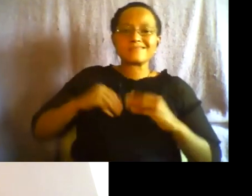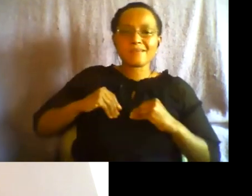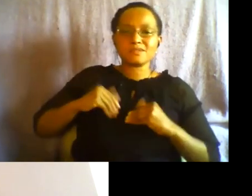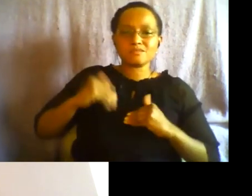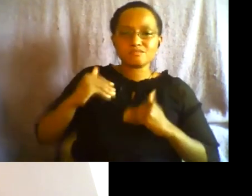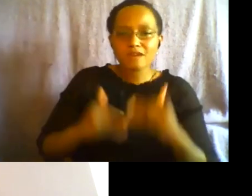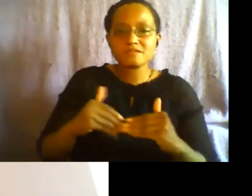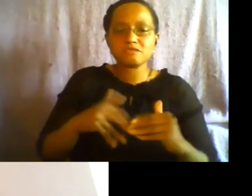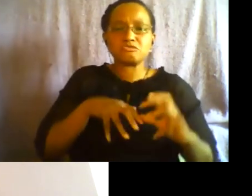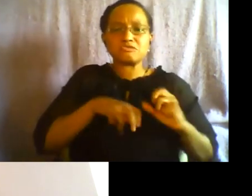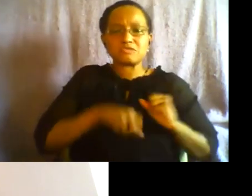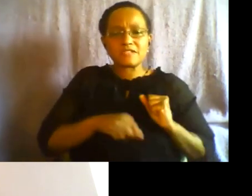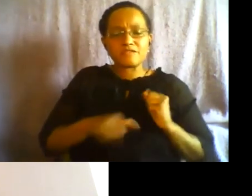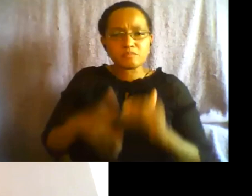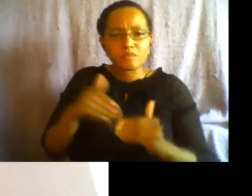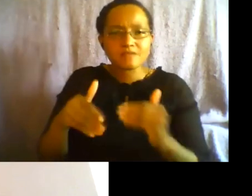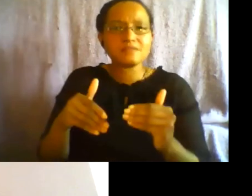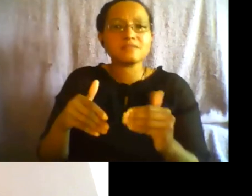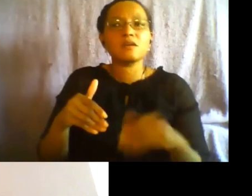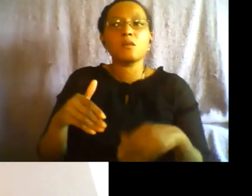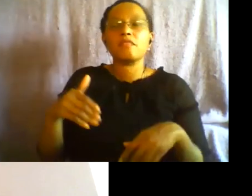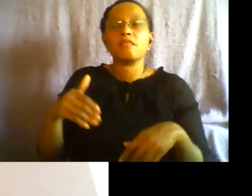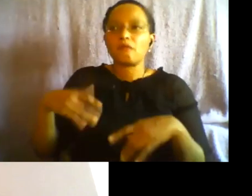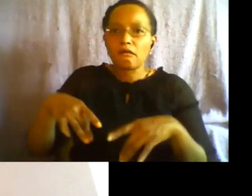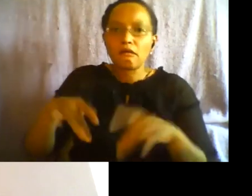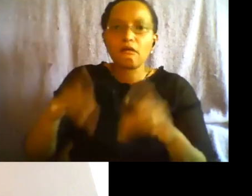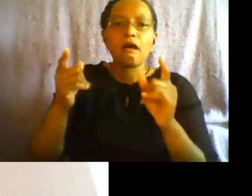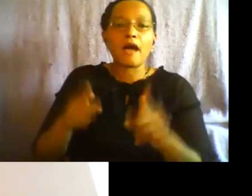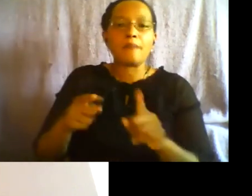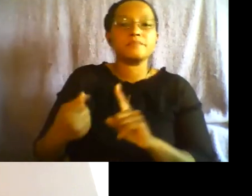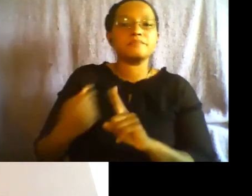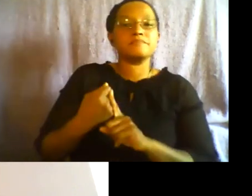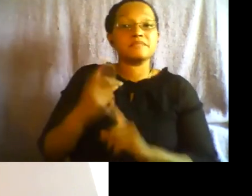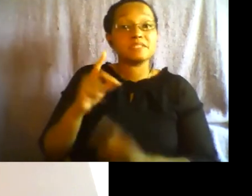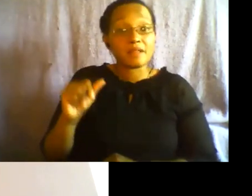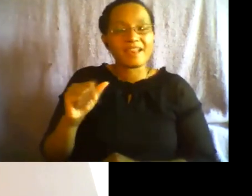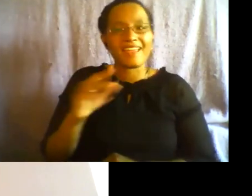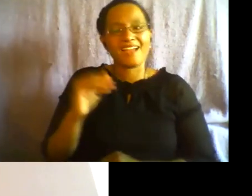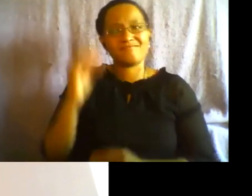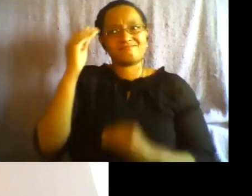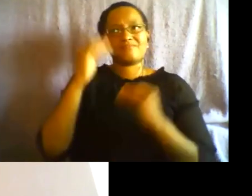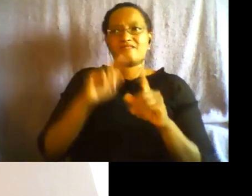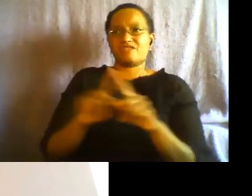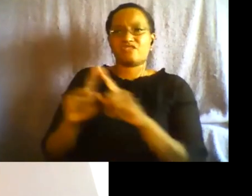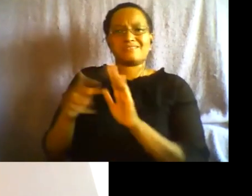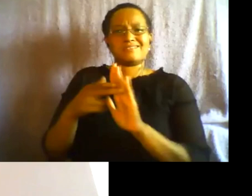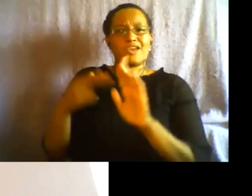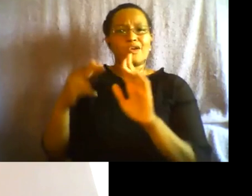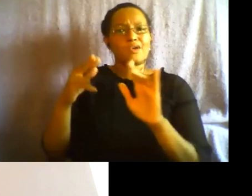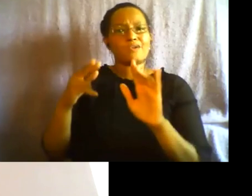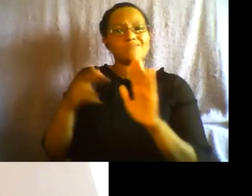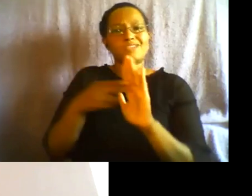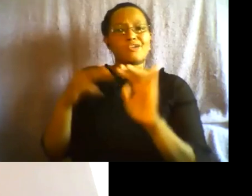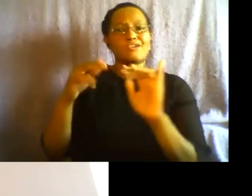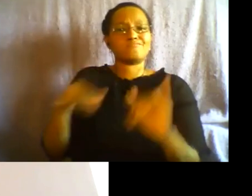and all the thinking about stereotypes that exist so um such